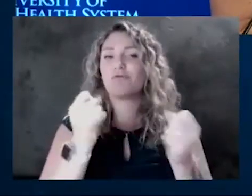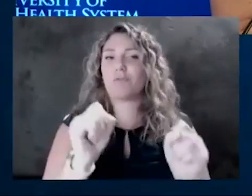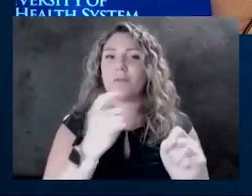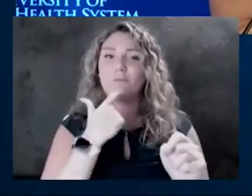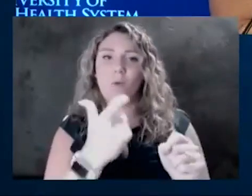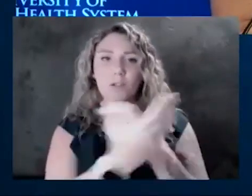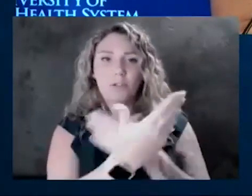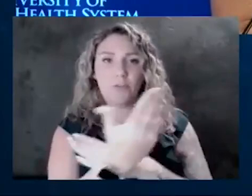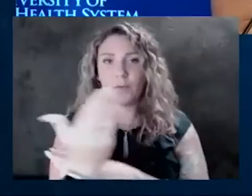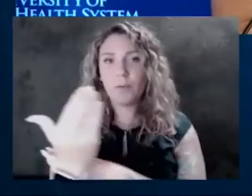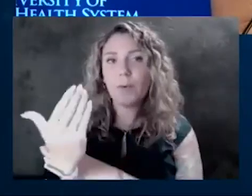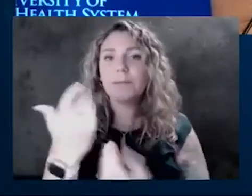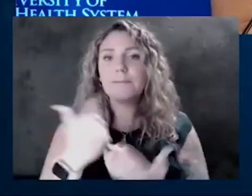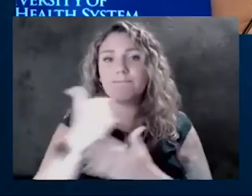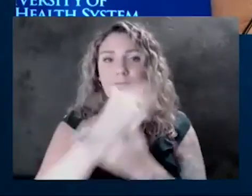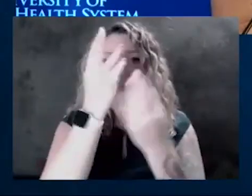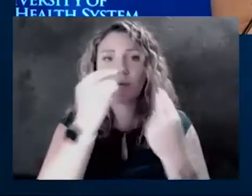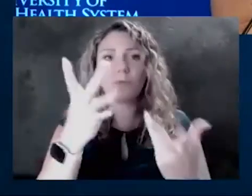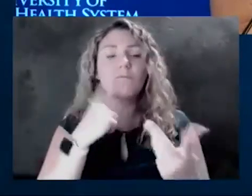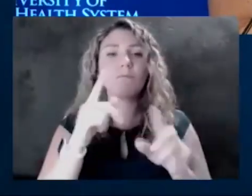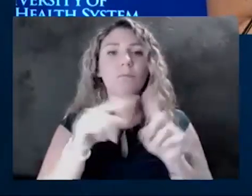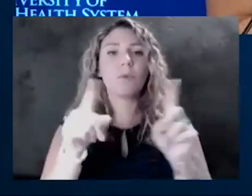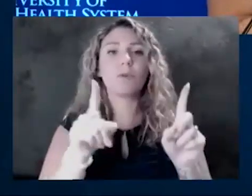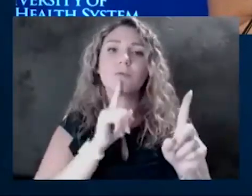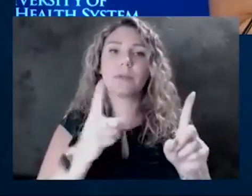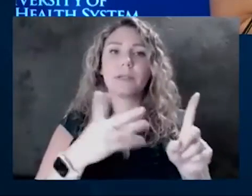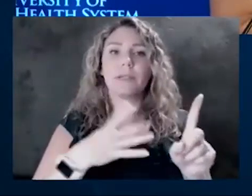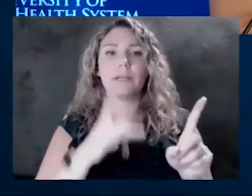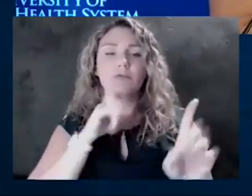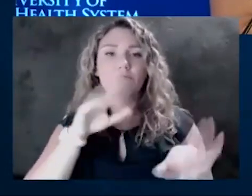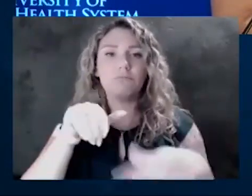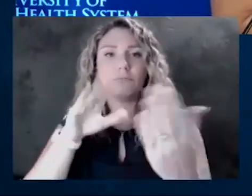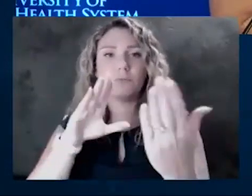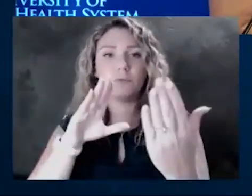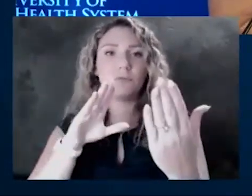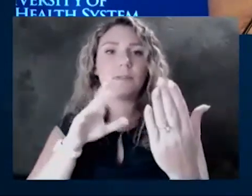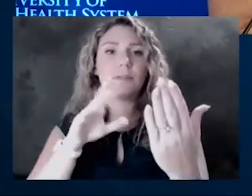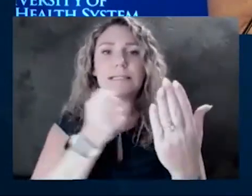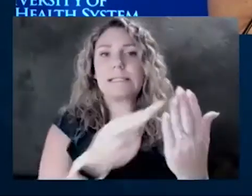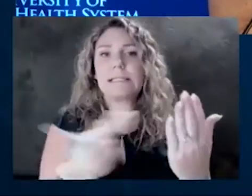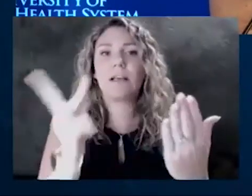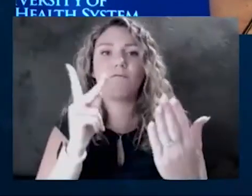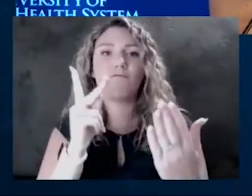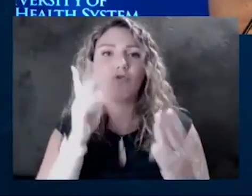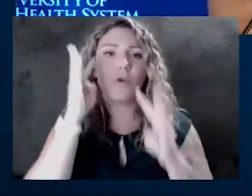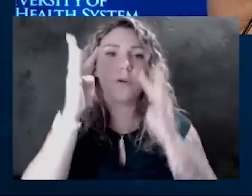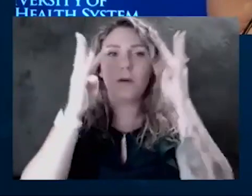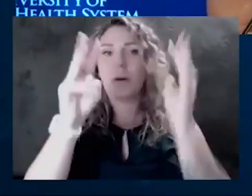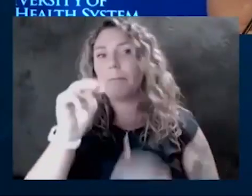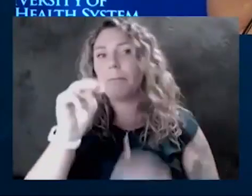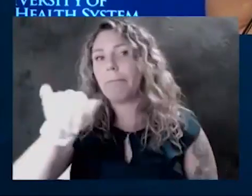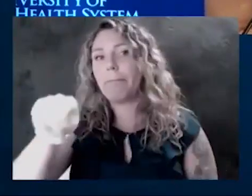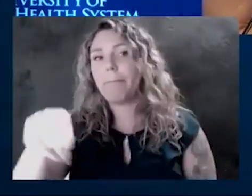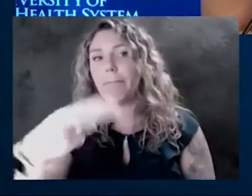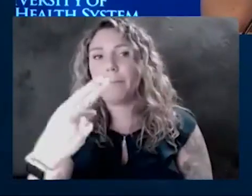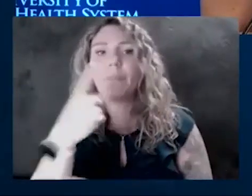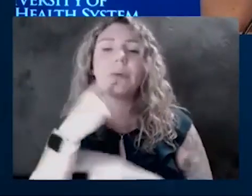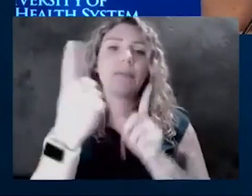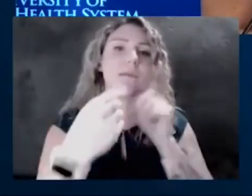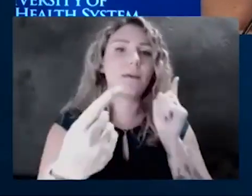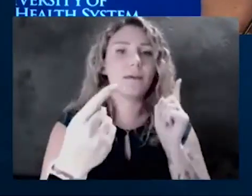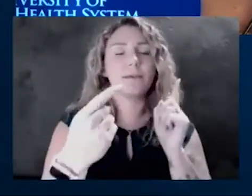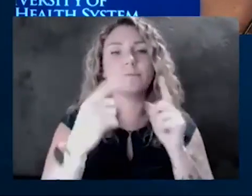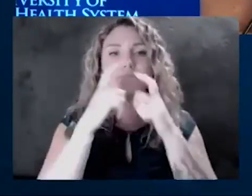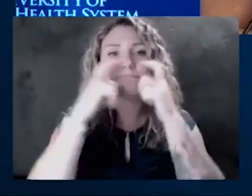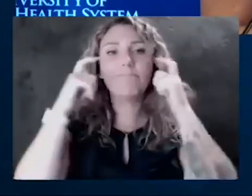information. But he would really like us to address several myths that anti-mask parents keep repeating about masking